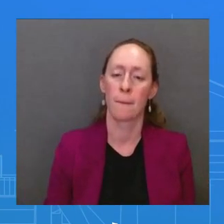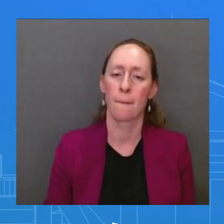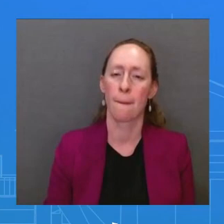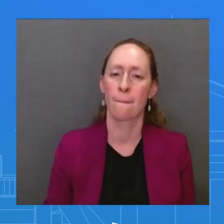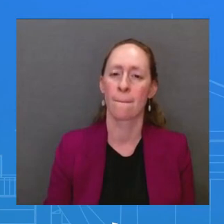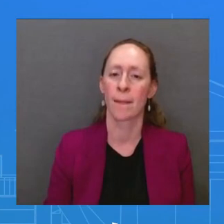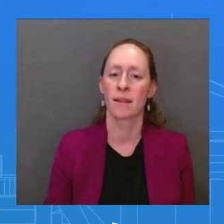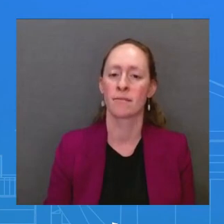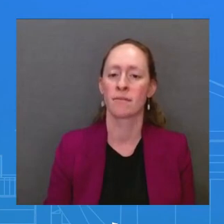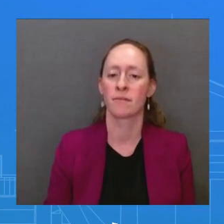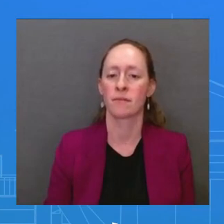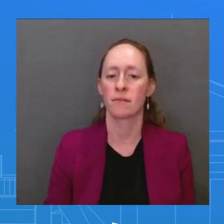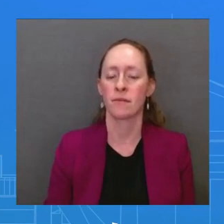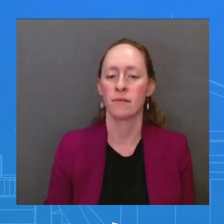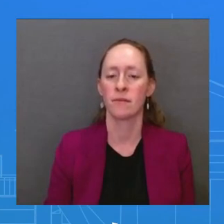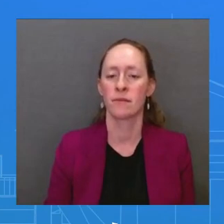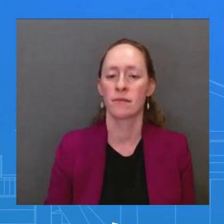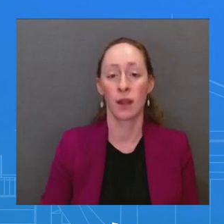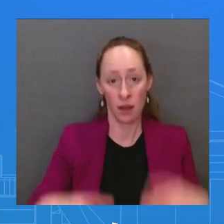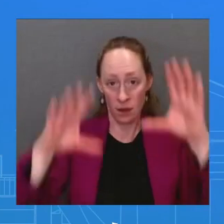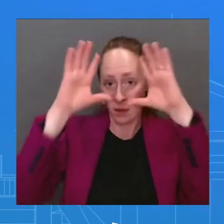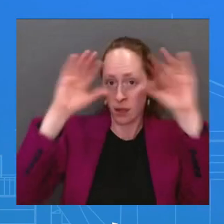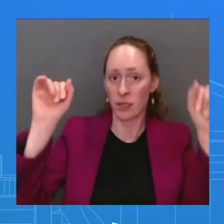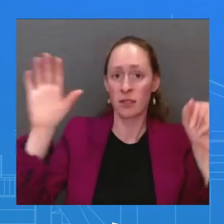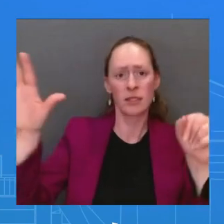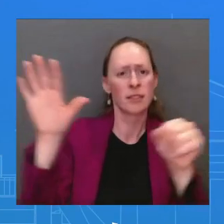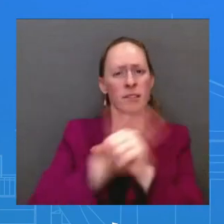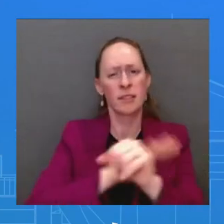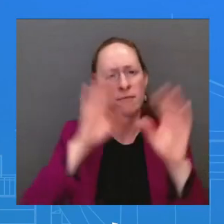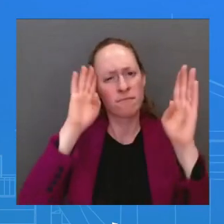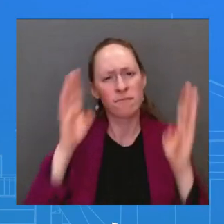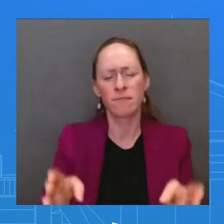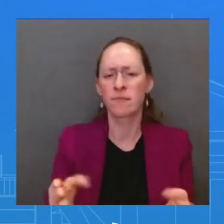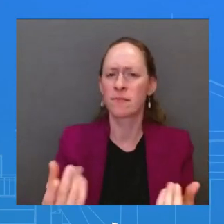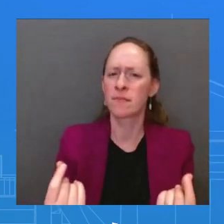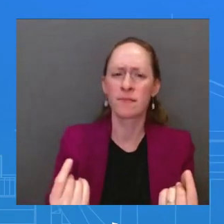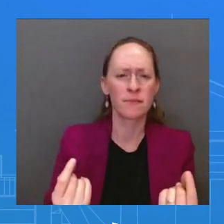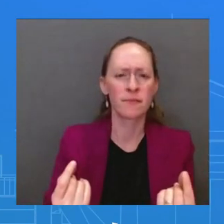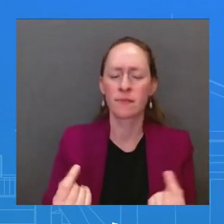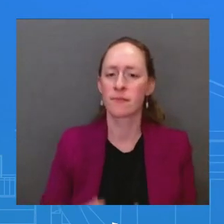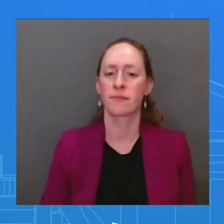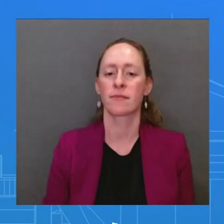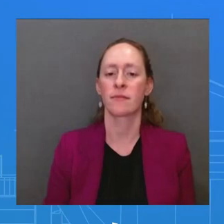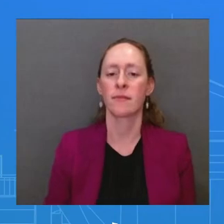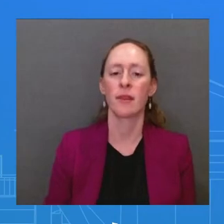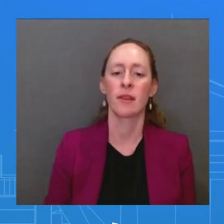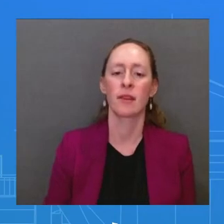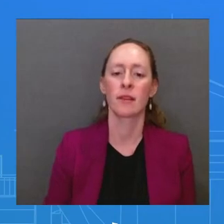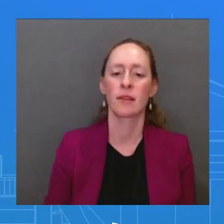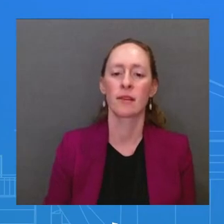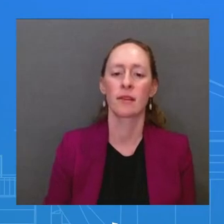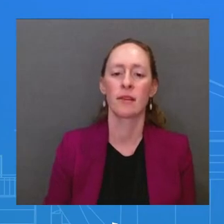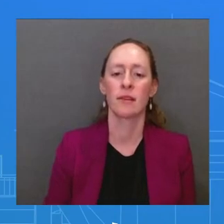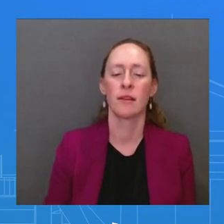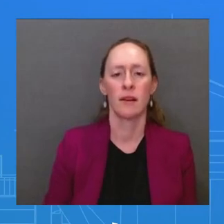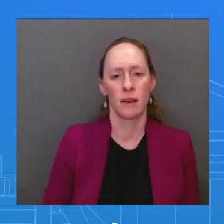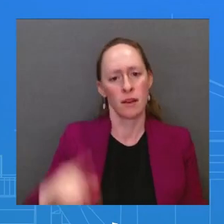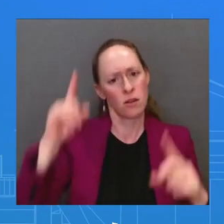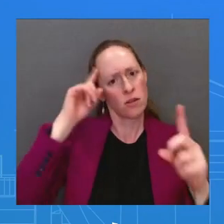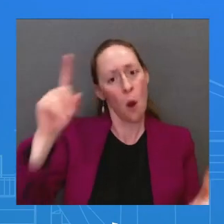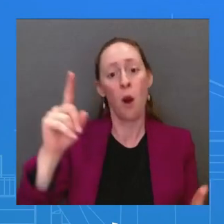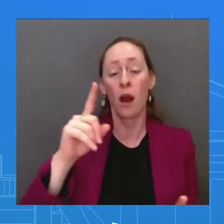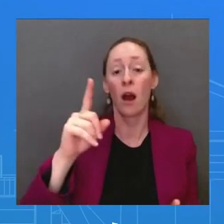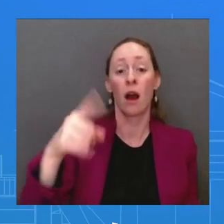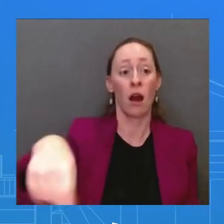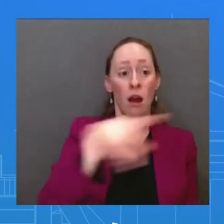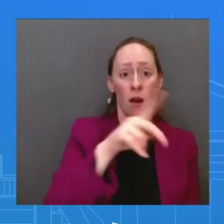is just trying to do everything within his toolkit to be able to get lower prices for consumers at the gas pump in the United States. It's really the